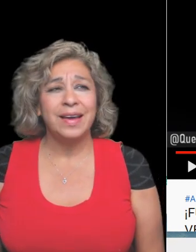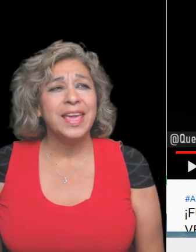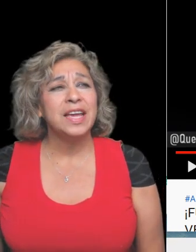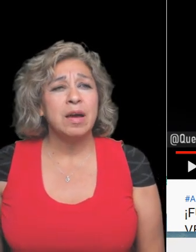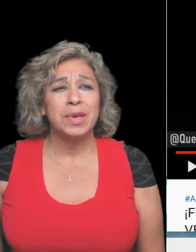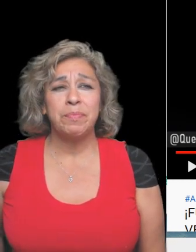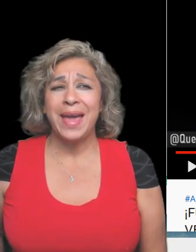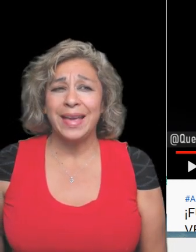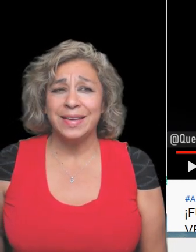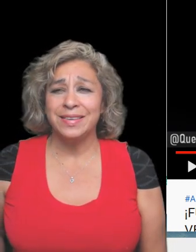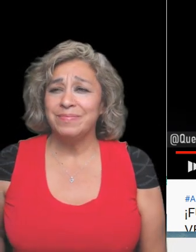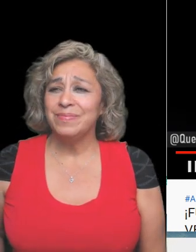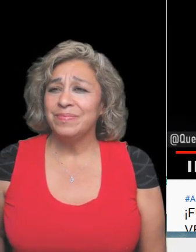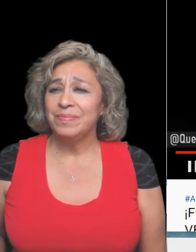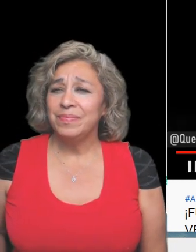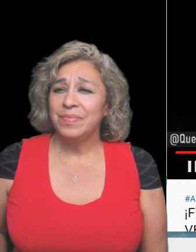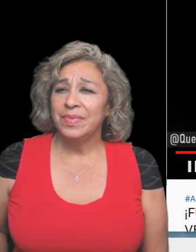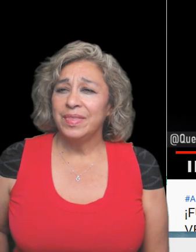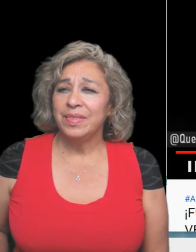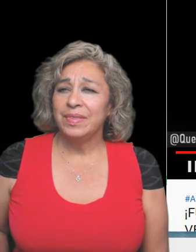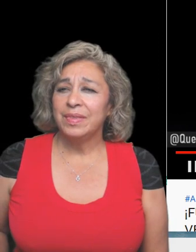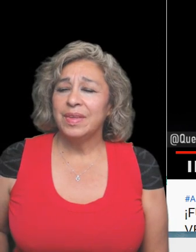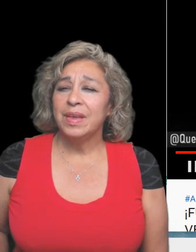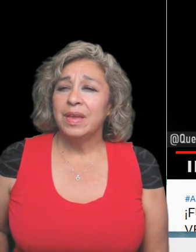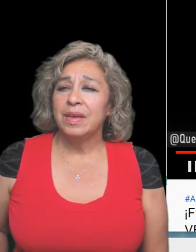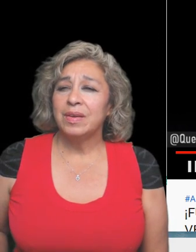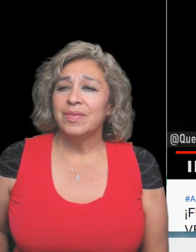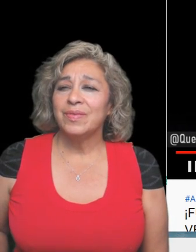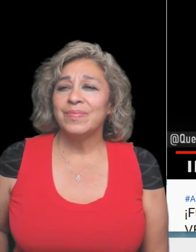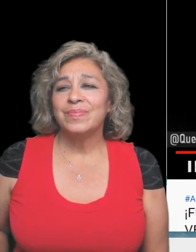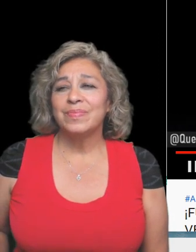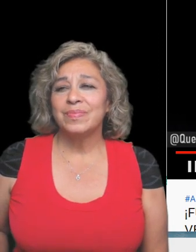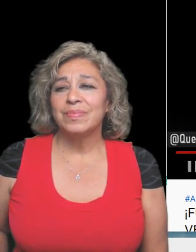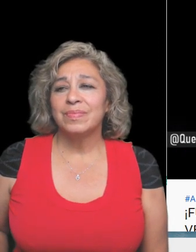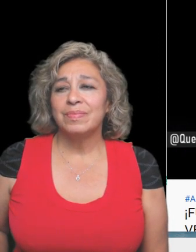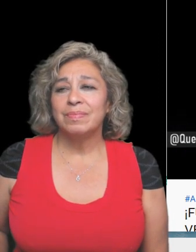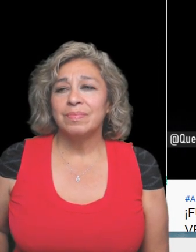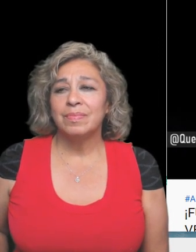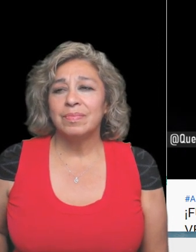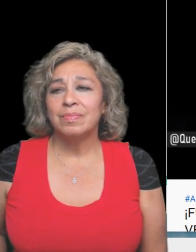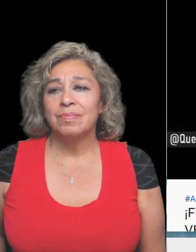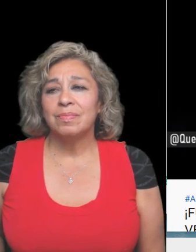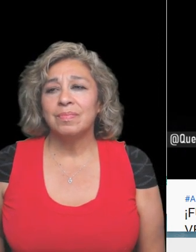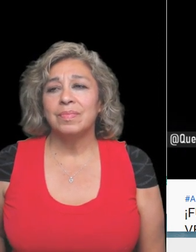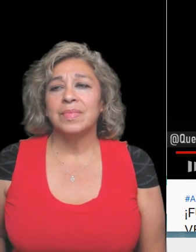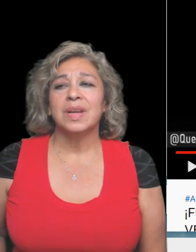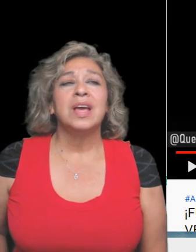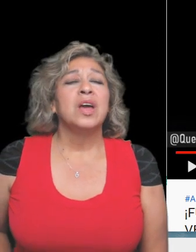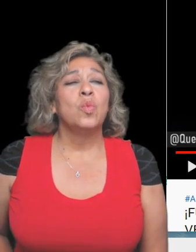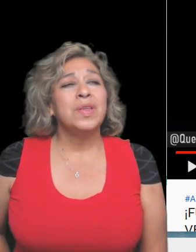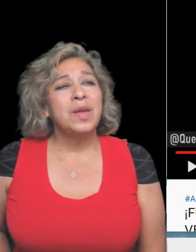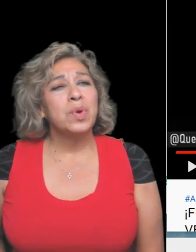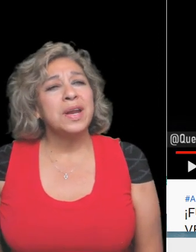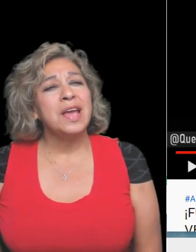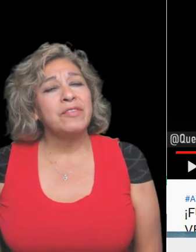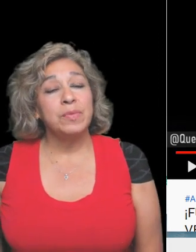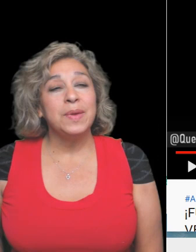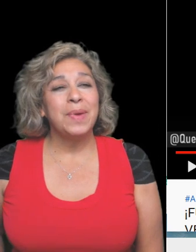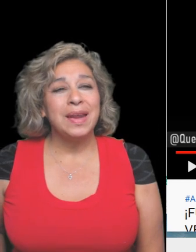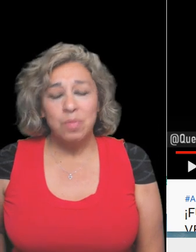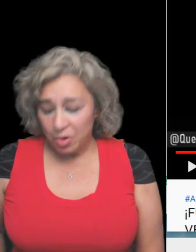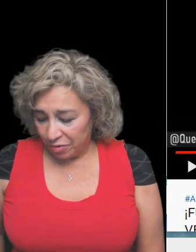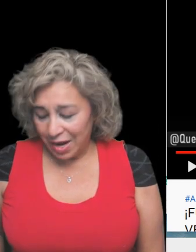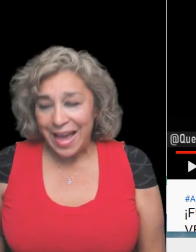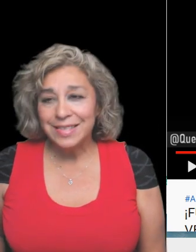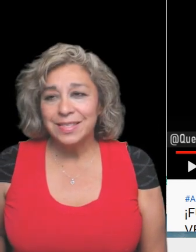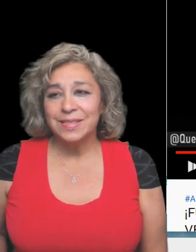economic packet pico donde ellos iban a tener que estar pagando más por la gasolina where they were going to have to